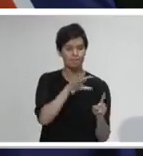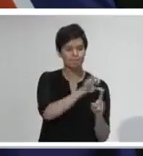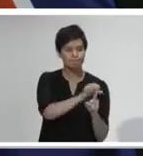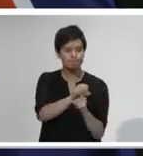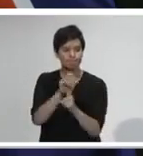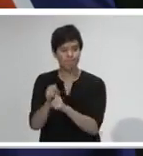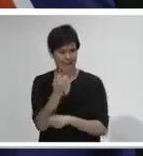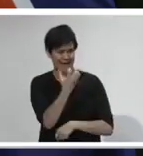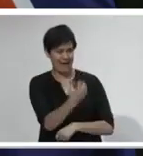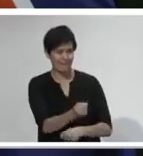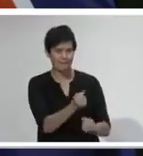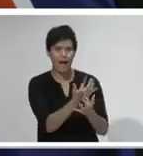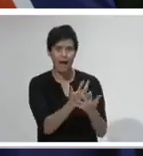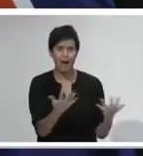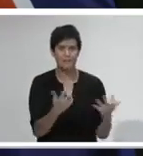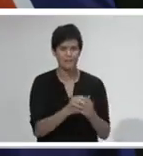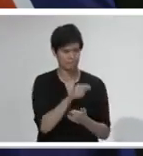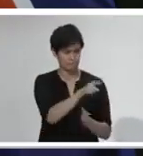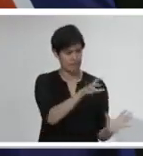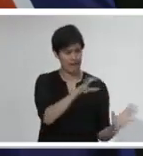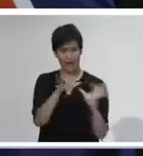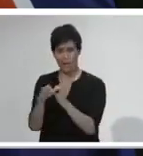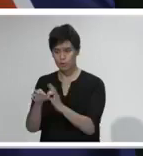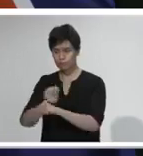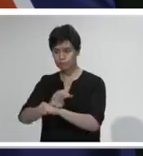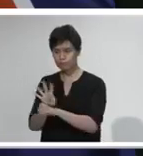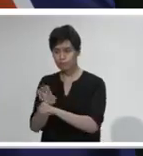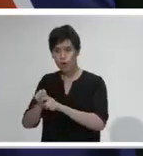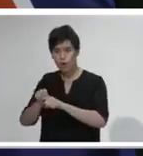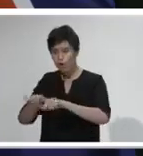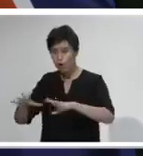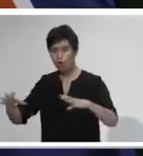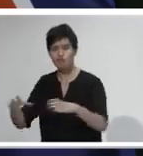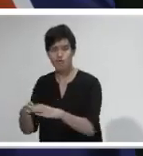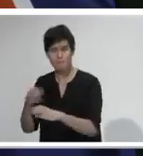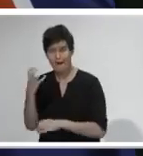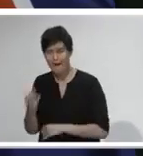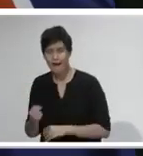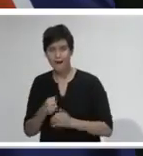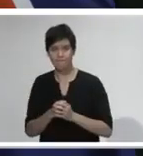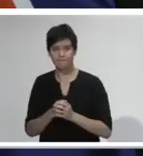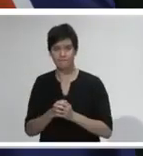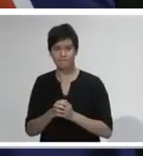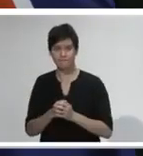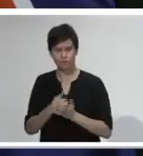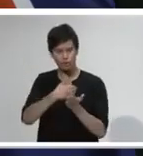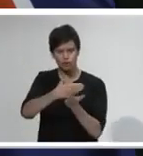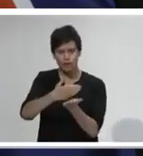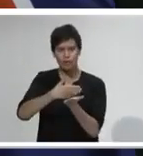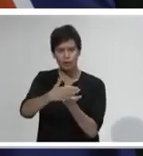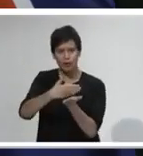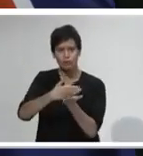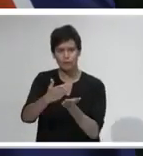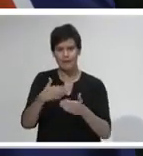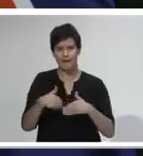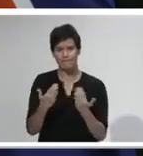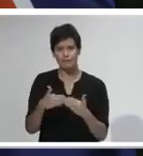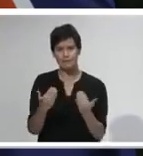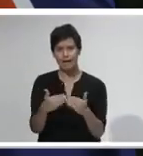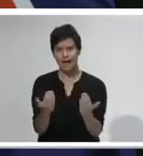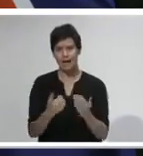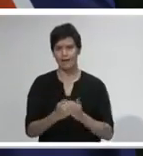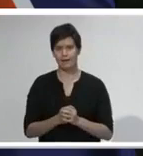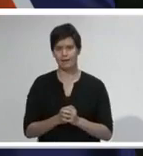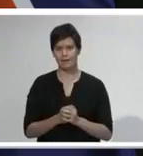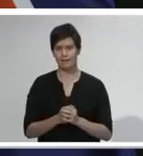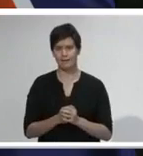clusters, that's information that I receive only a few hours before the public receives it. And that's because this is